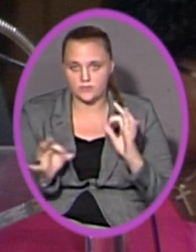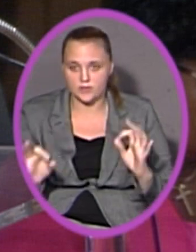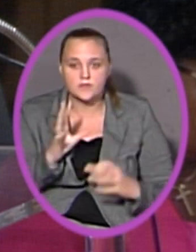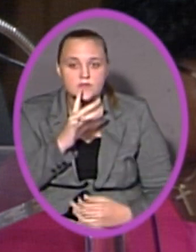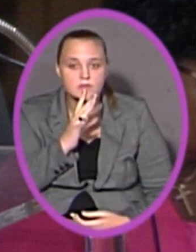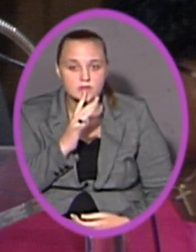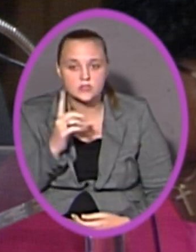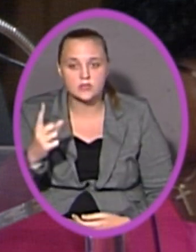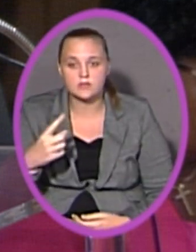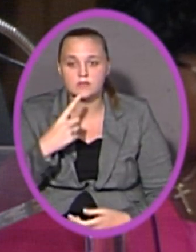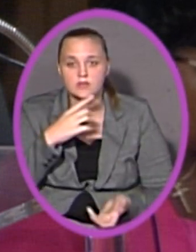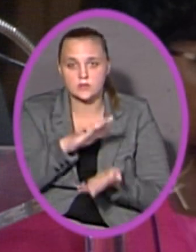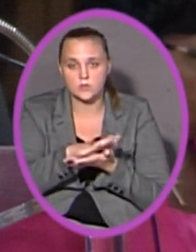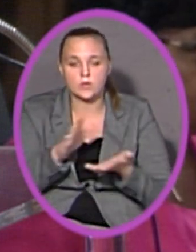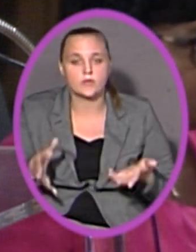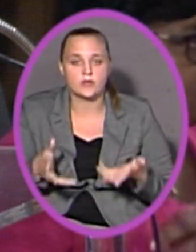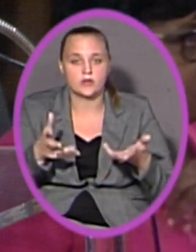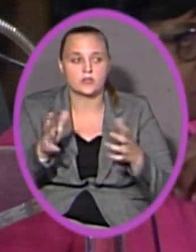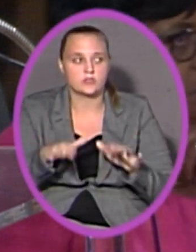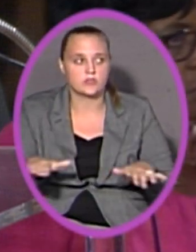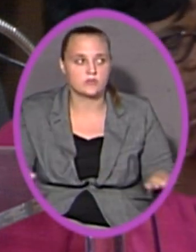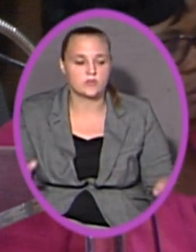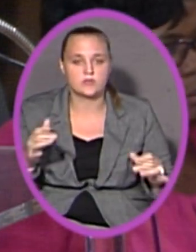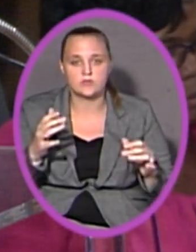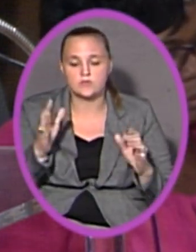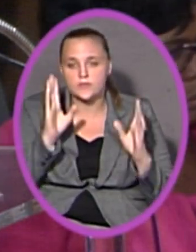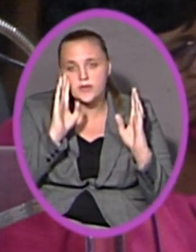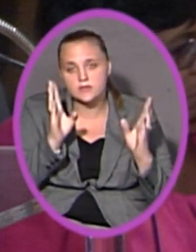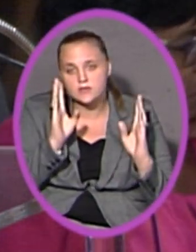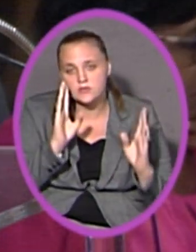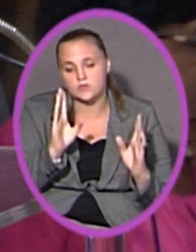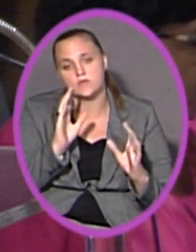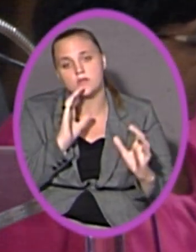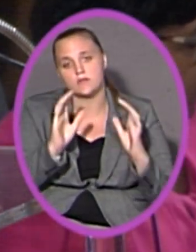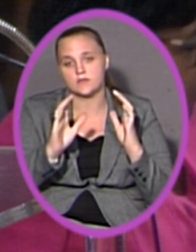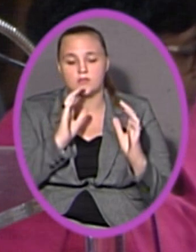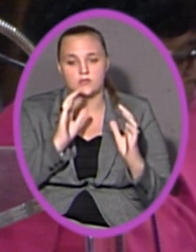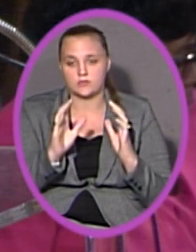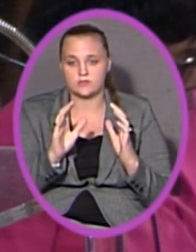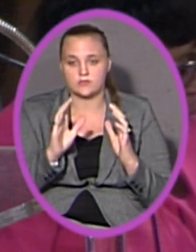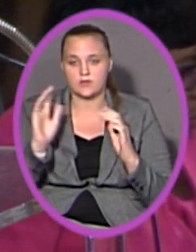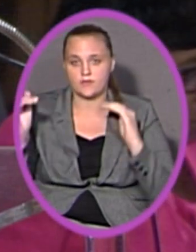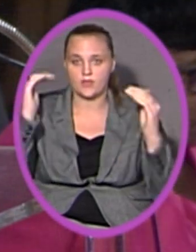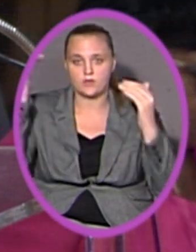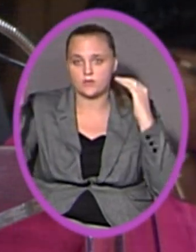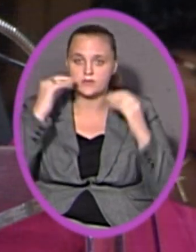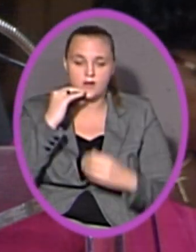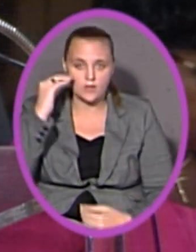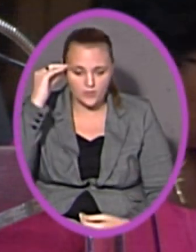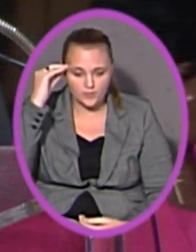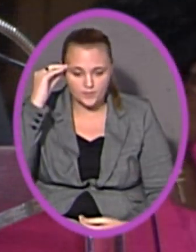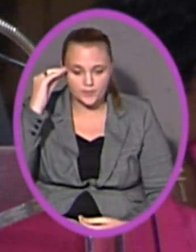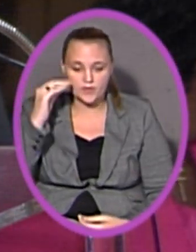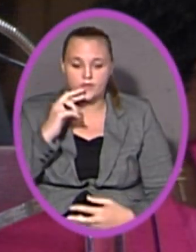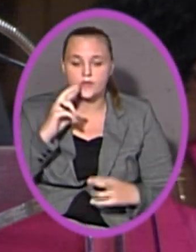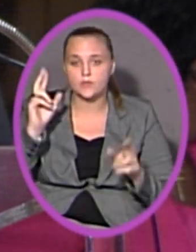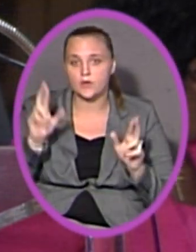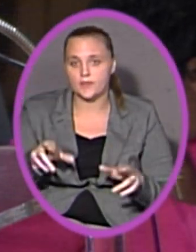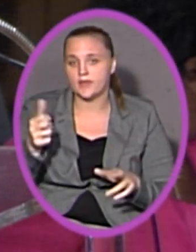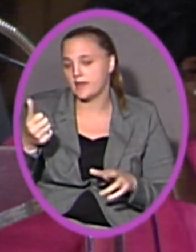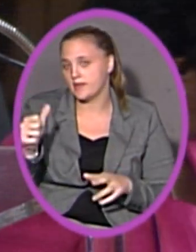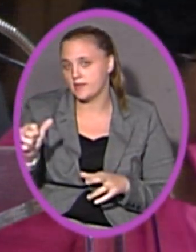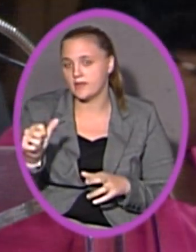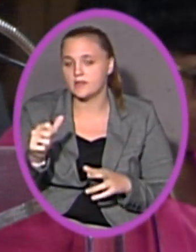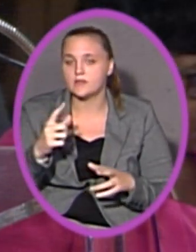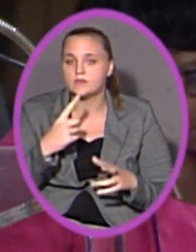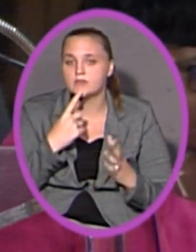He said that the school would encourage the children to pay close attention to the conversations of the adults at their home and report back anything that was said